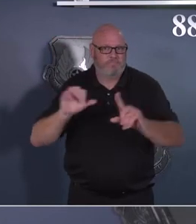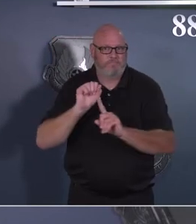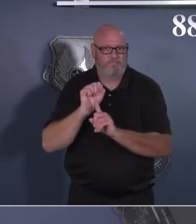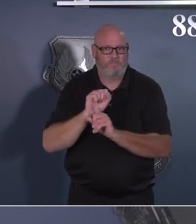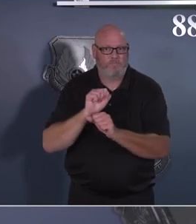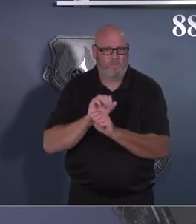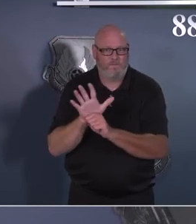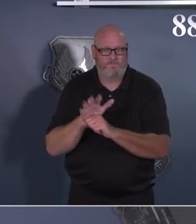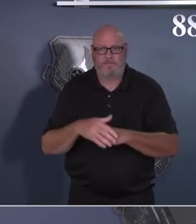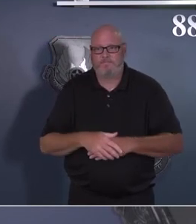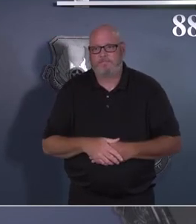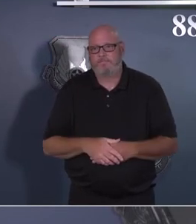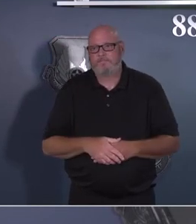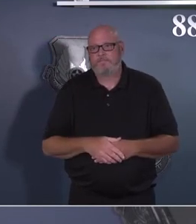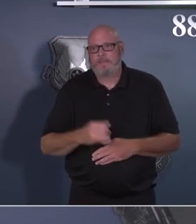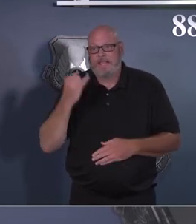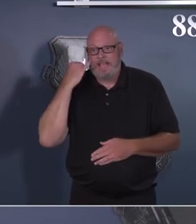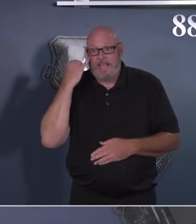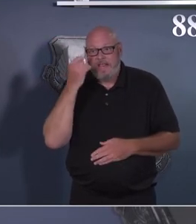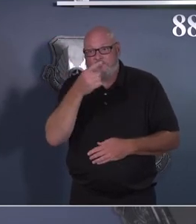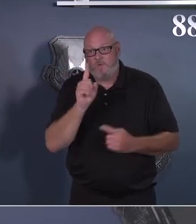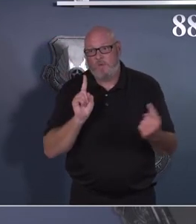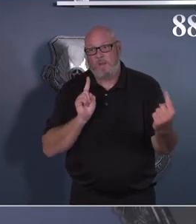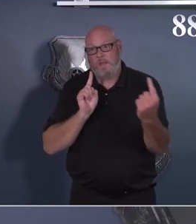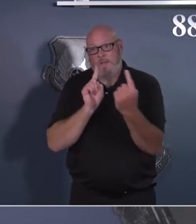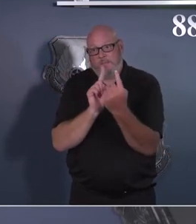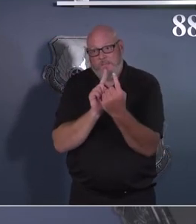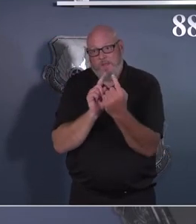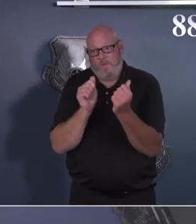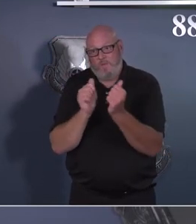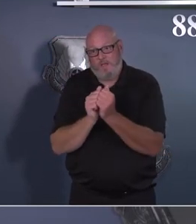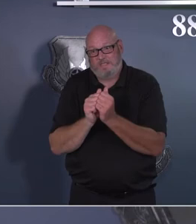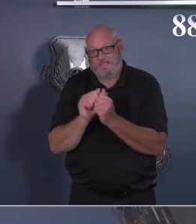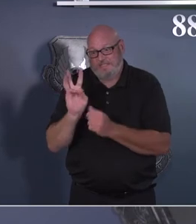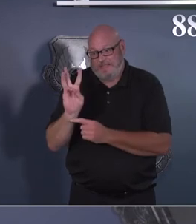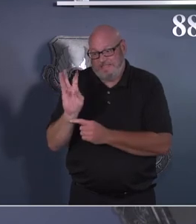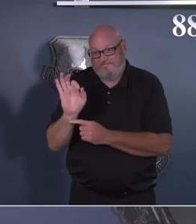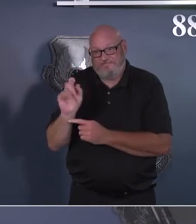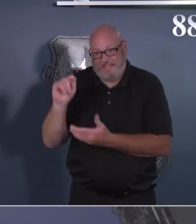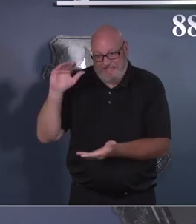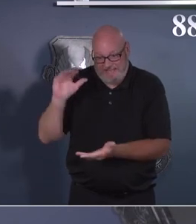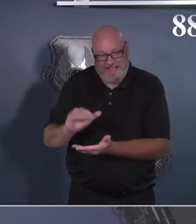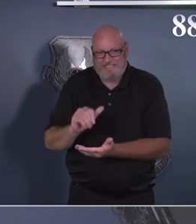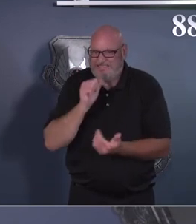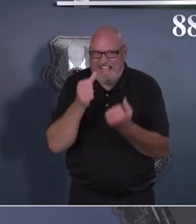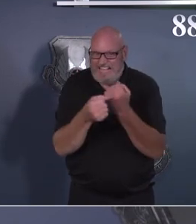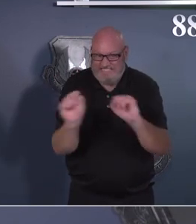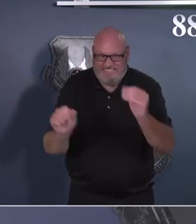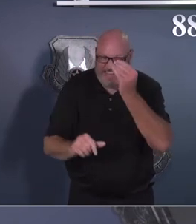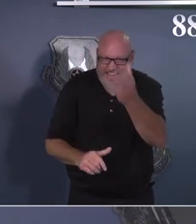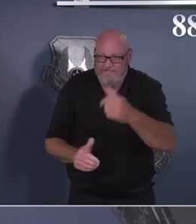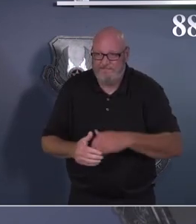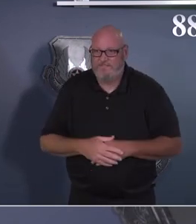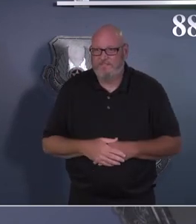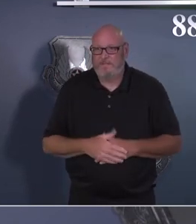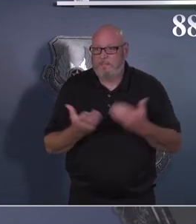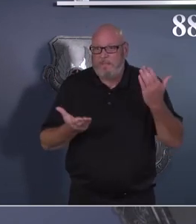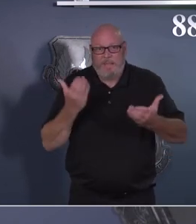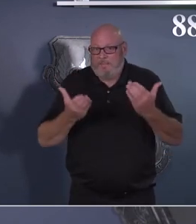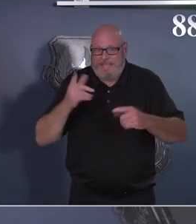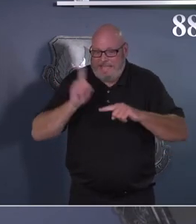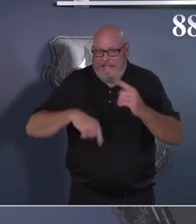whenever you violate that, unless there is a lot of other mitigating measures in place, we may not be able to get to that point.